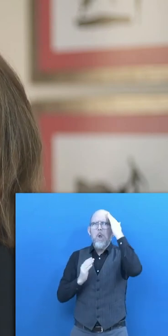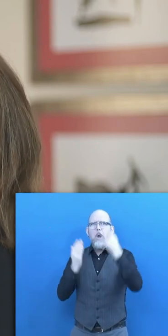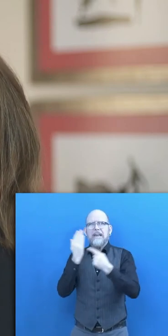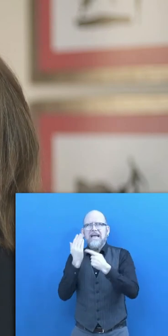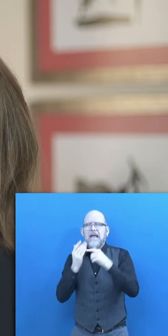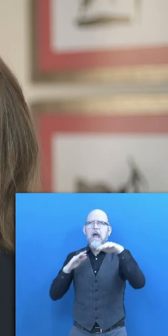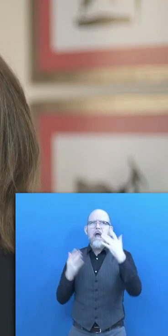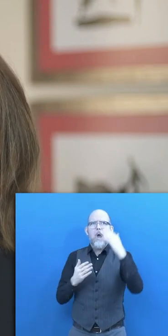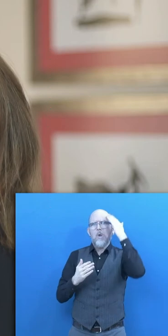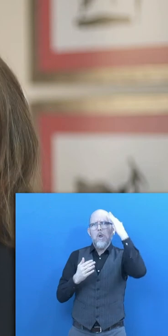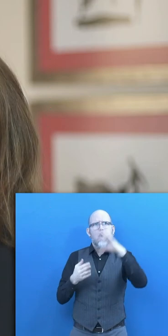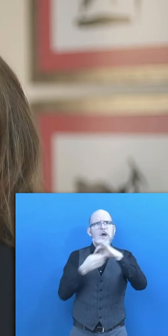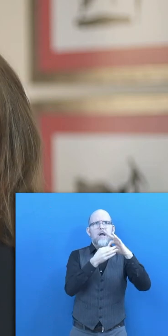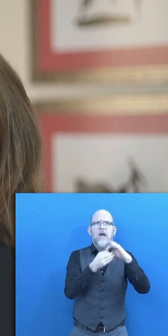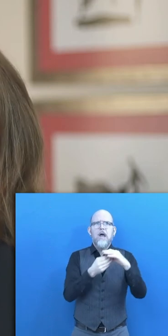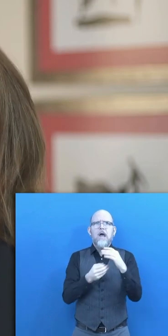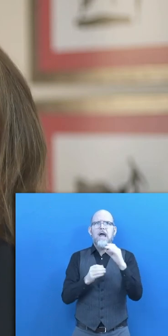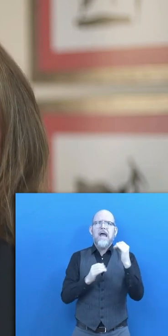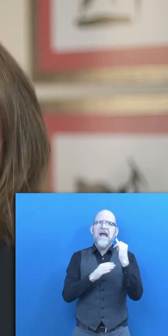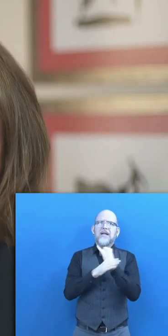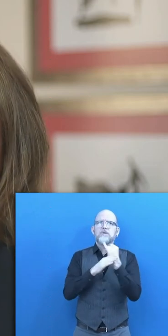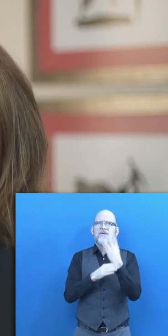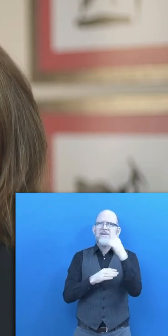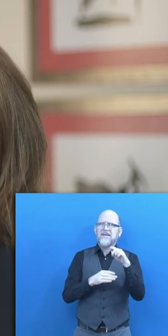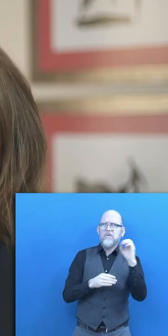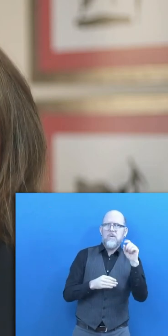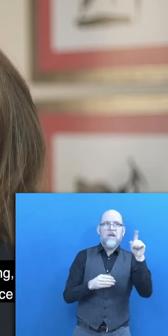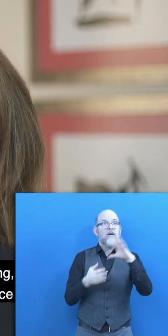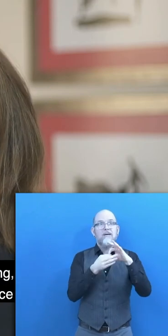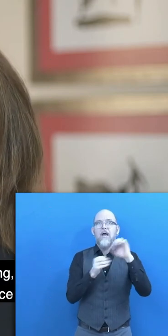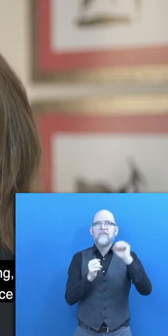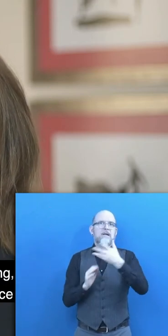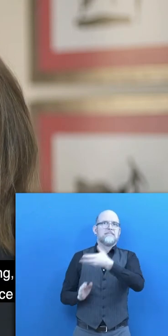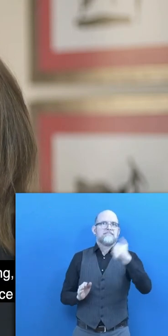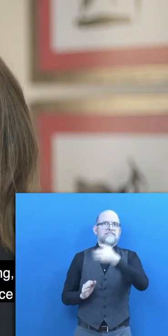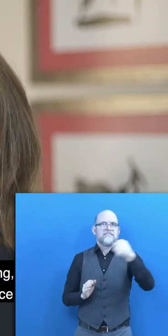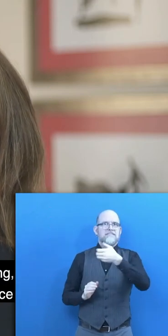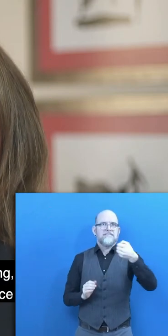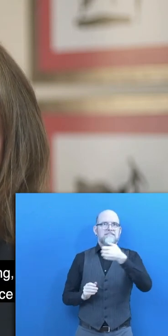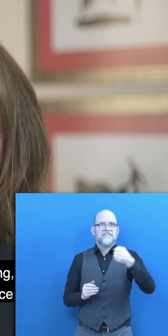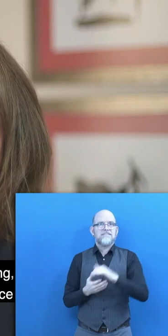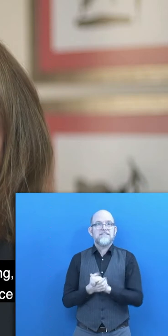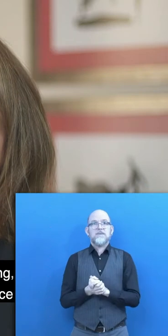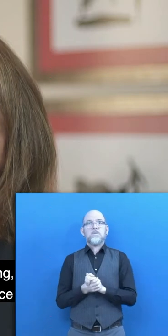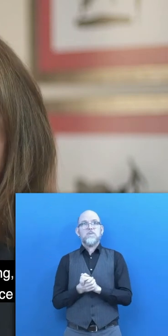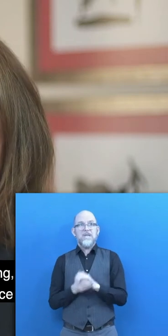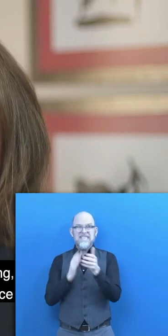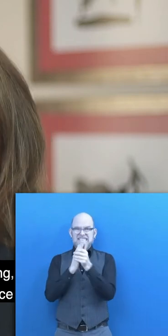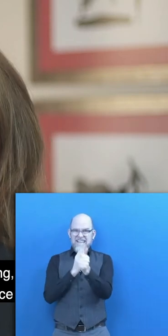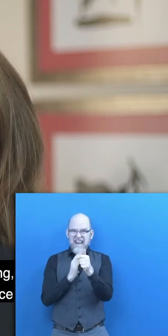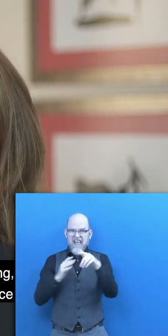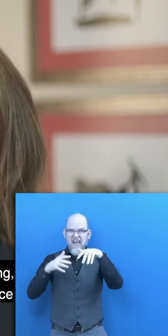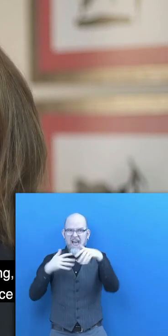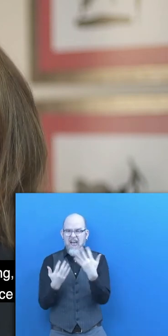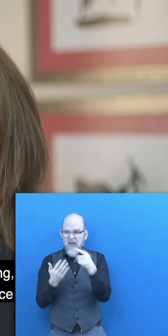can operate in a technological environment. Because of these, skills such as critical thinking,